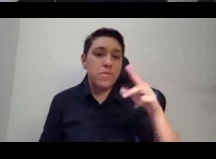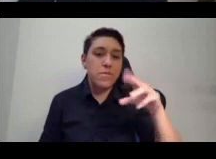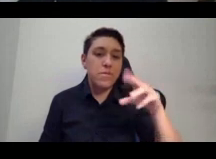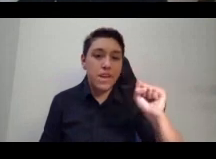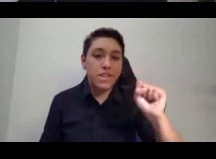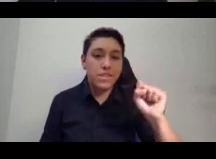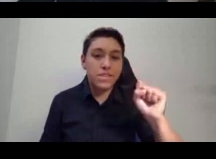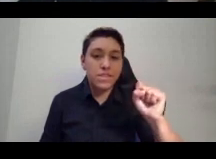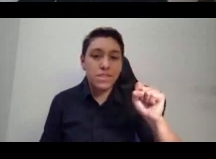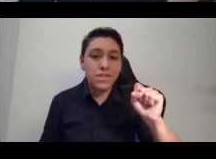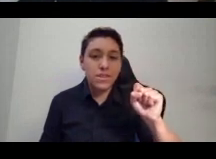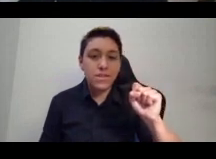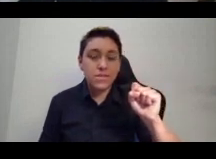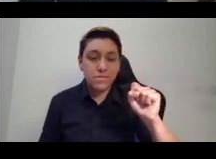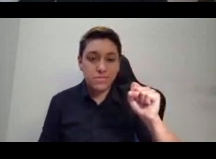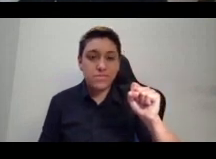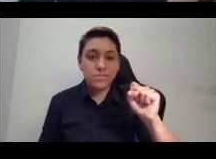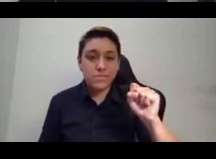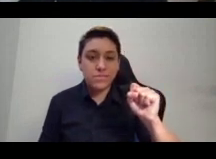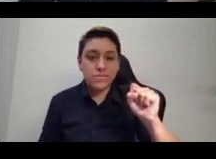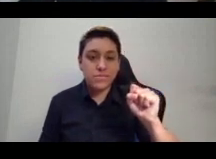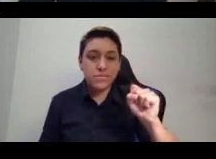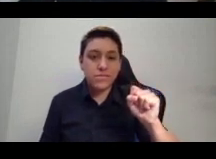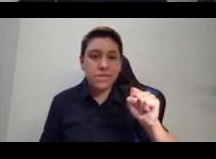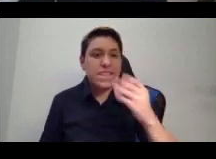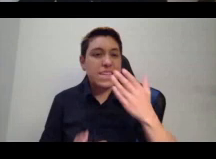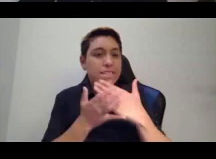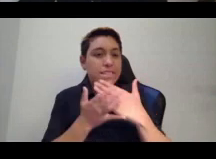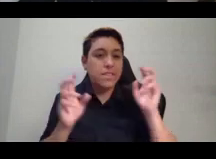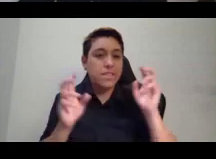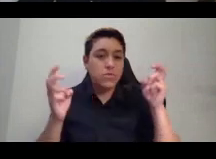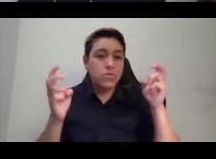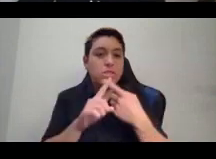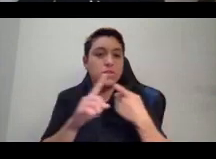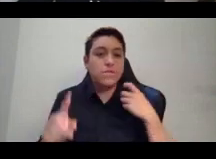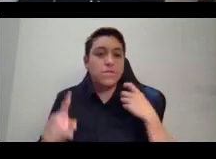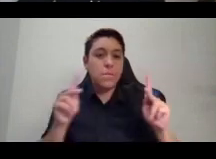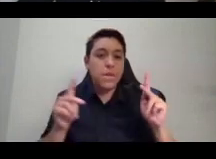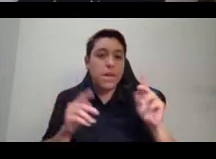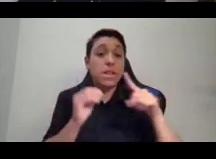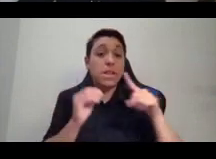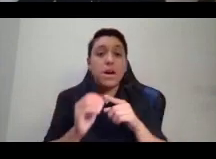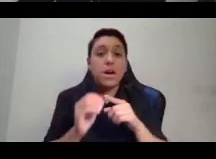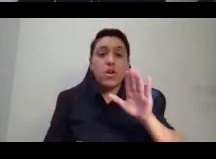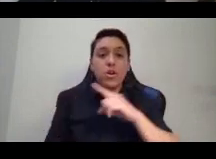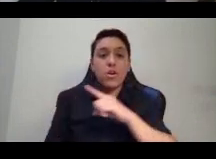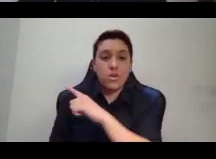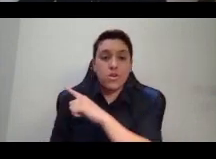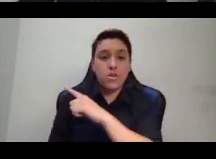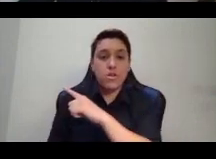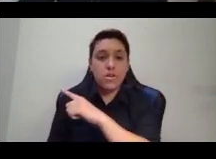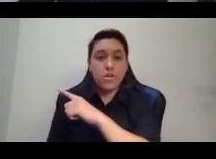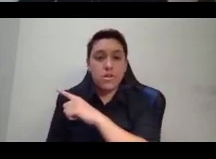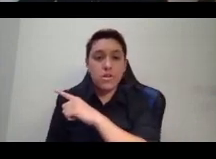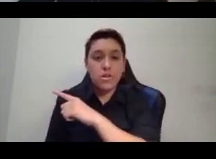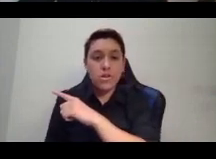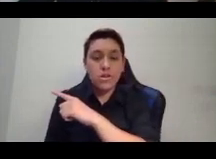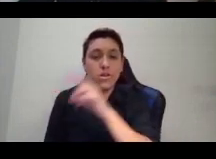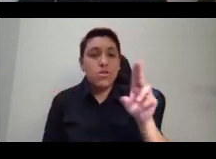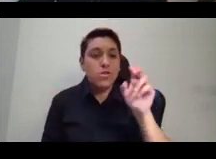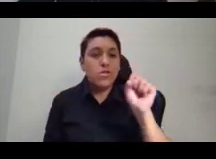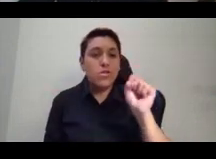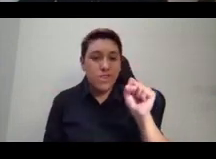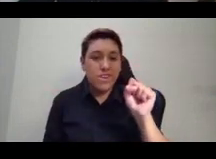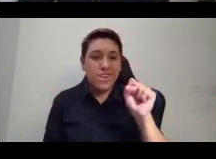his evil example in the community must have been most corrupting. I think that is goals, and clearly William Dorsey Swann is one of the most